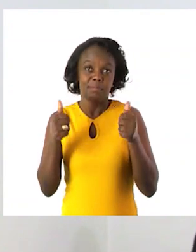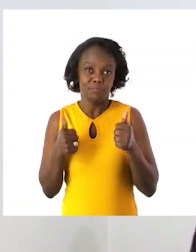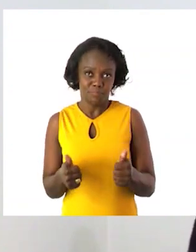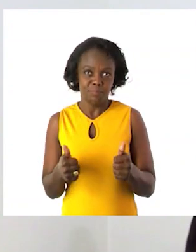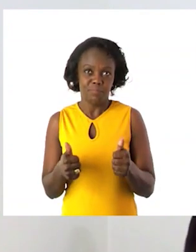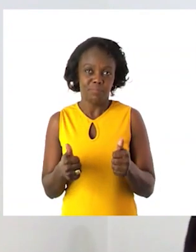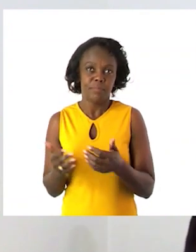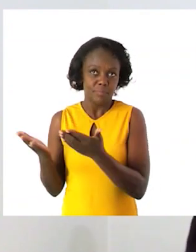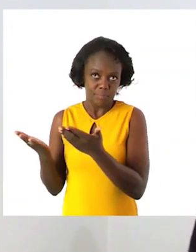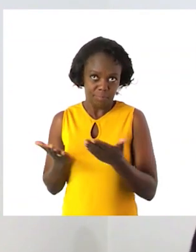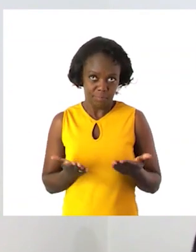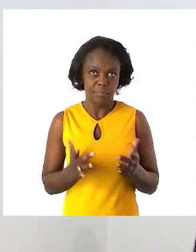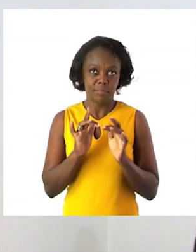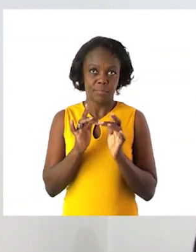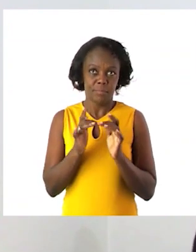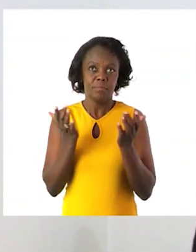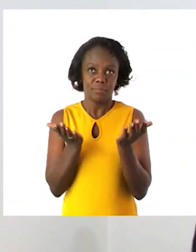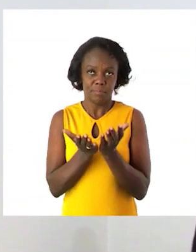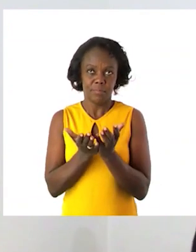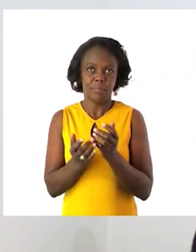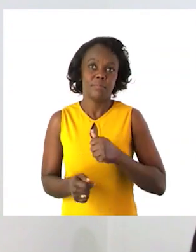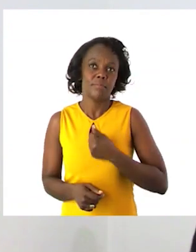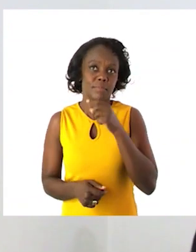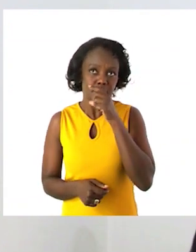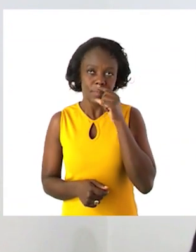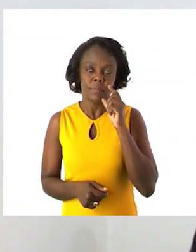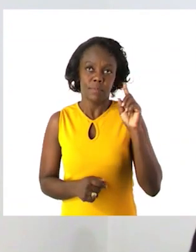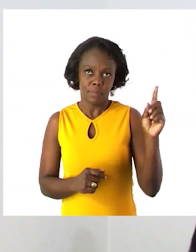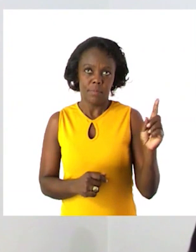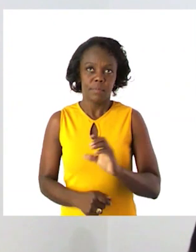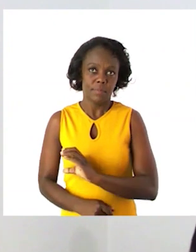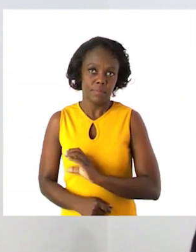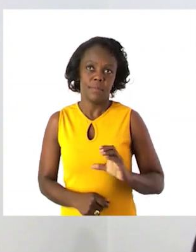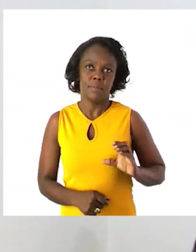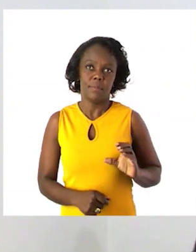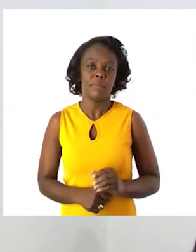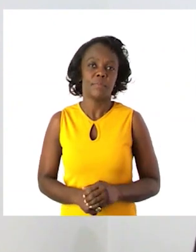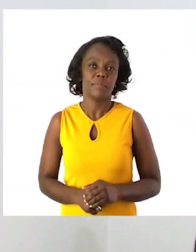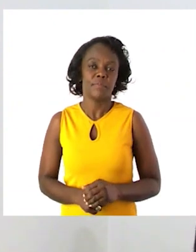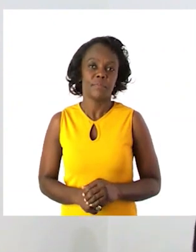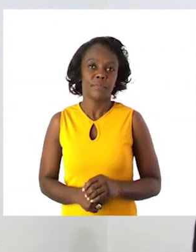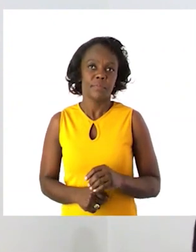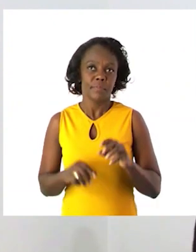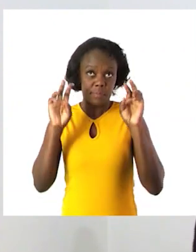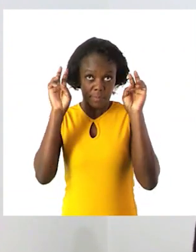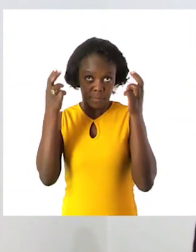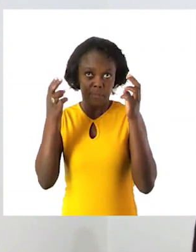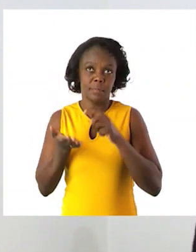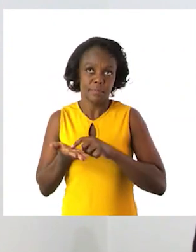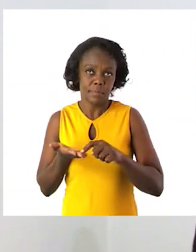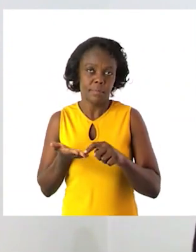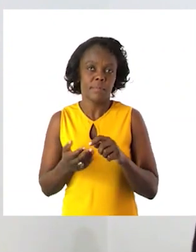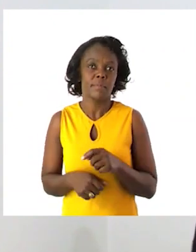zone online school. My name is teacher Mudabeti. Our week's theme we are going